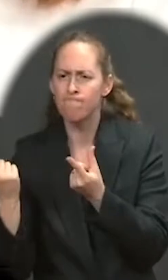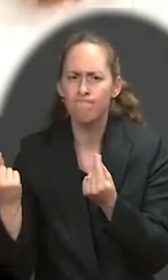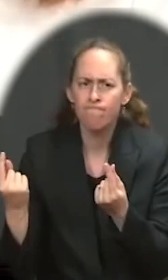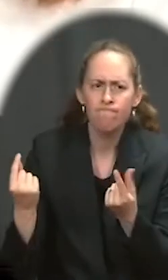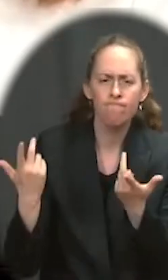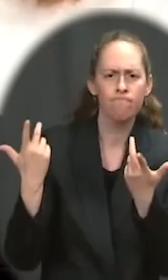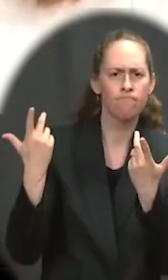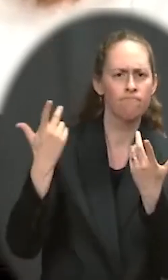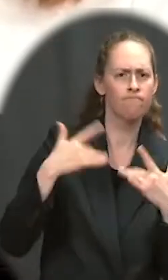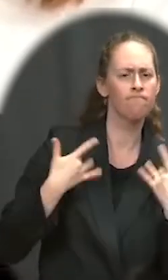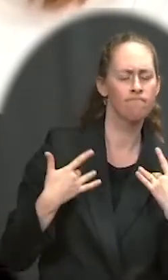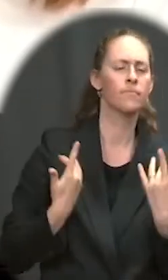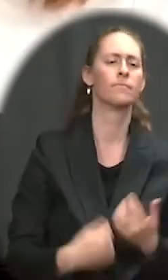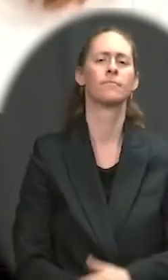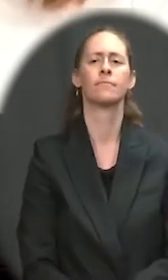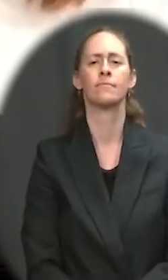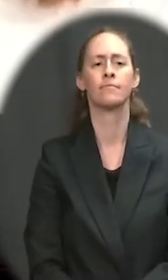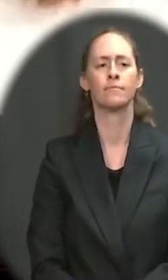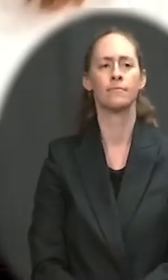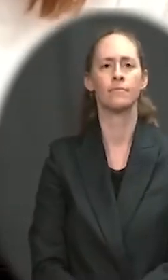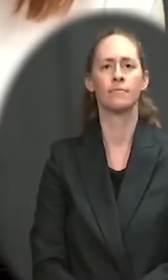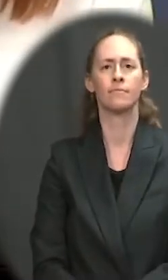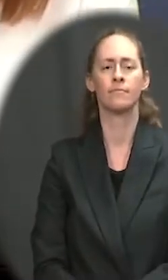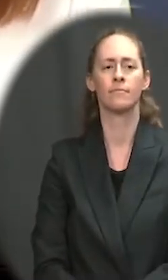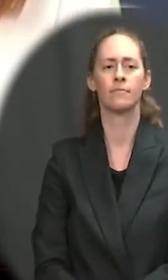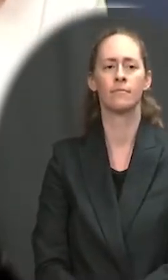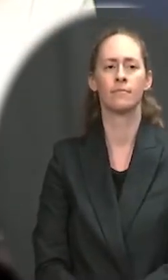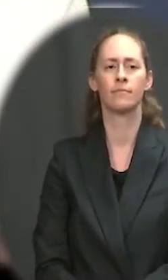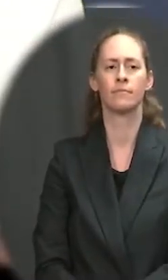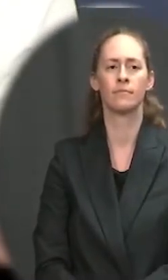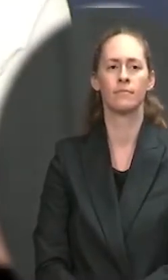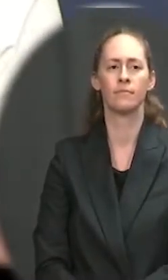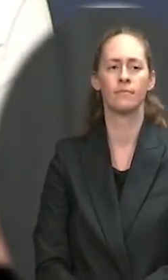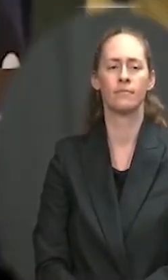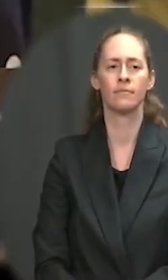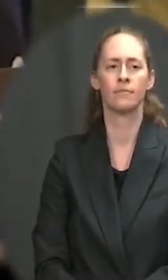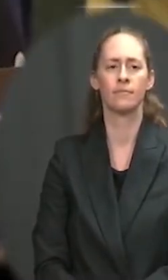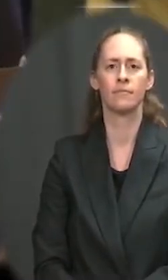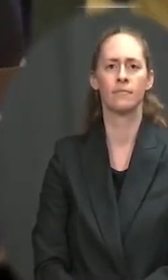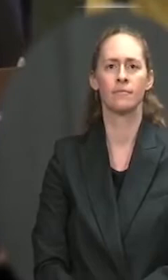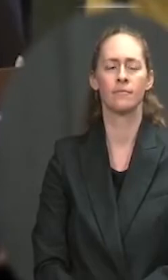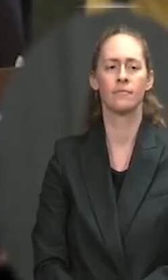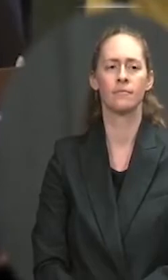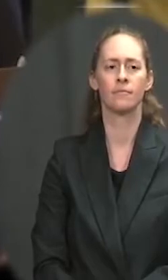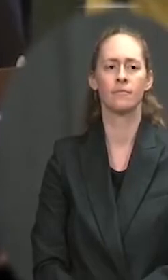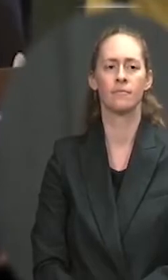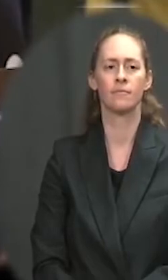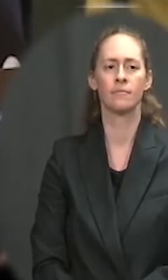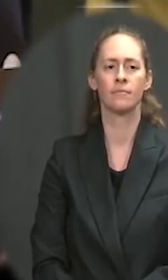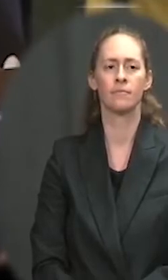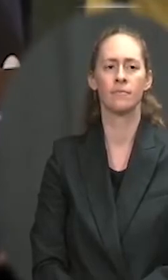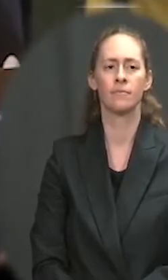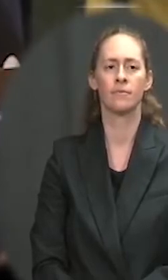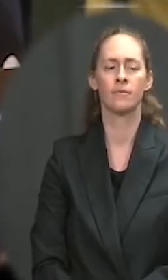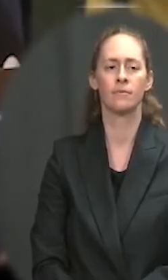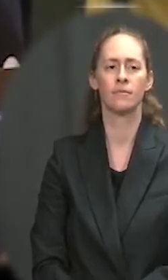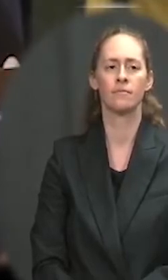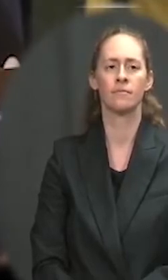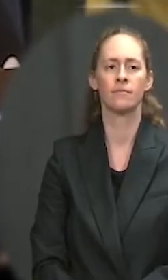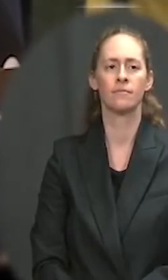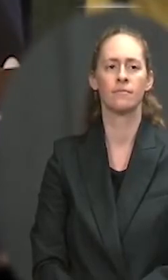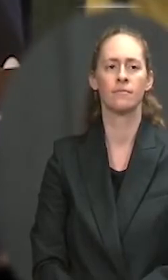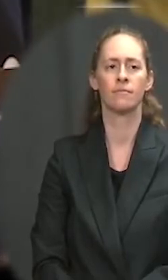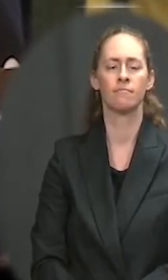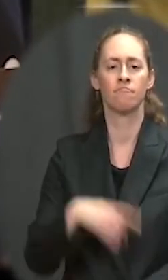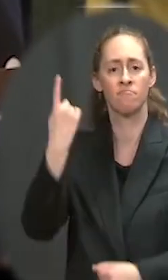And I also want to ask, does the Biden administration have a timeline at this point for issuing pardons and